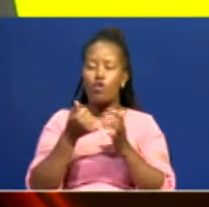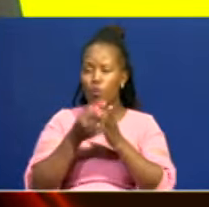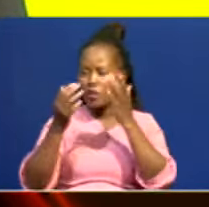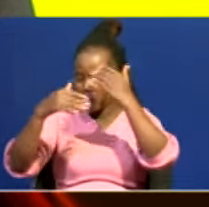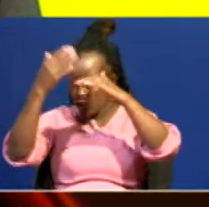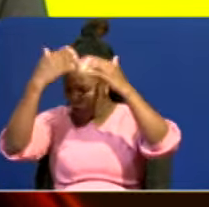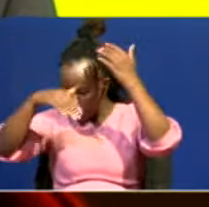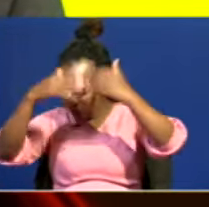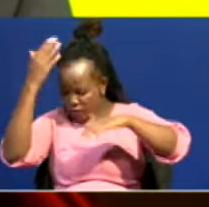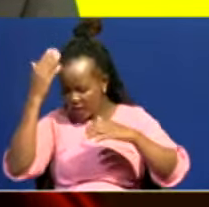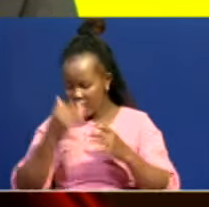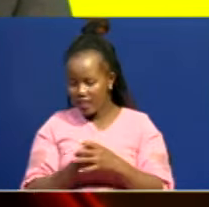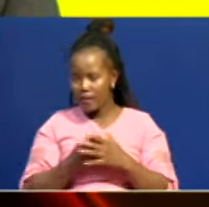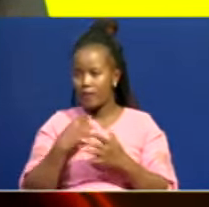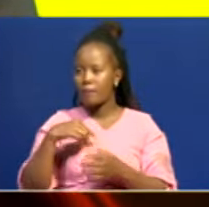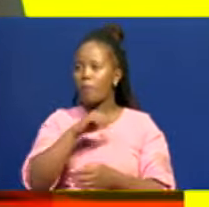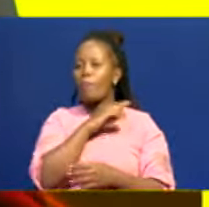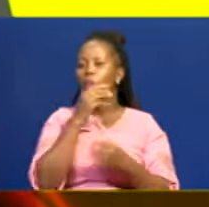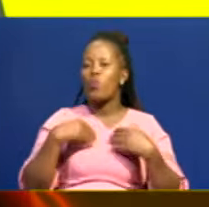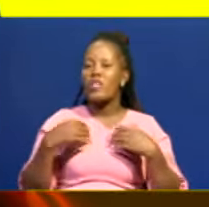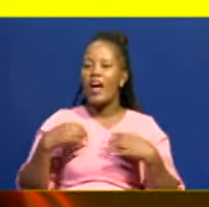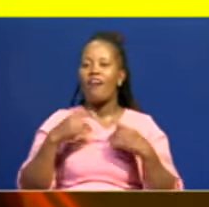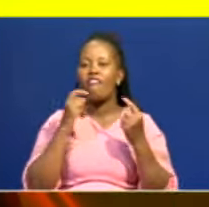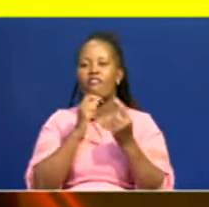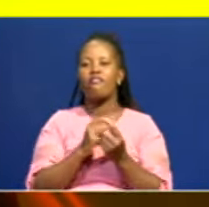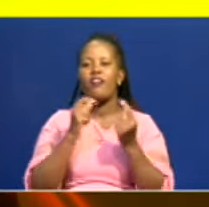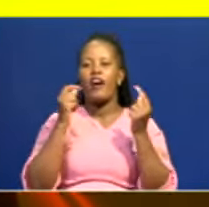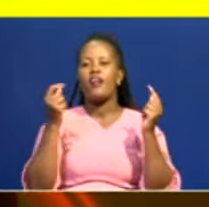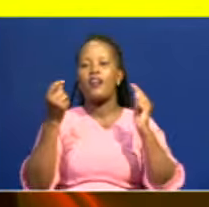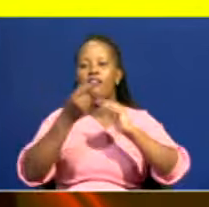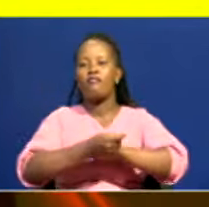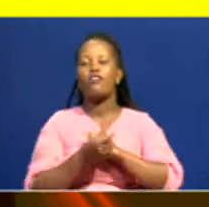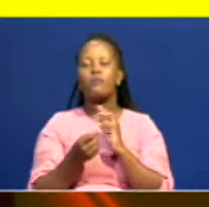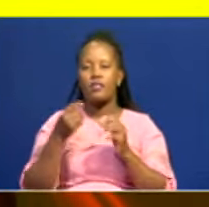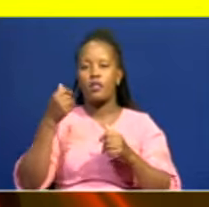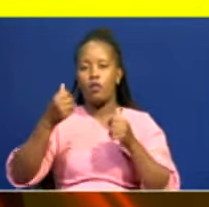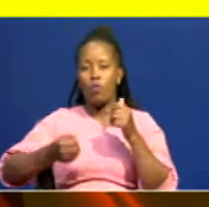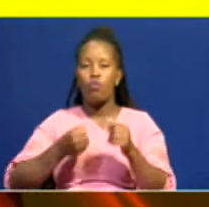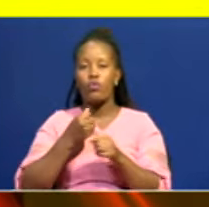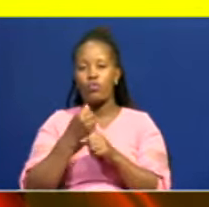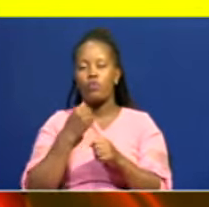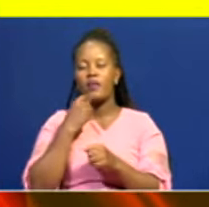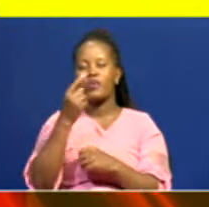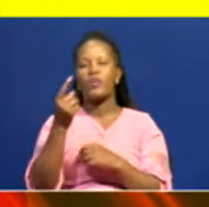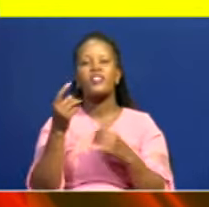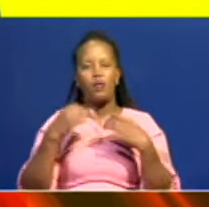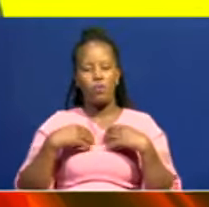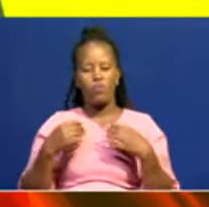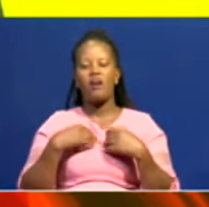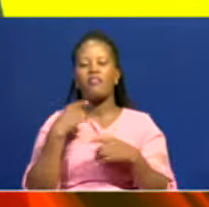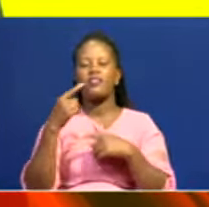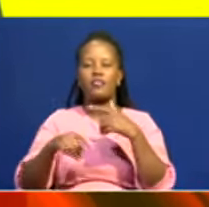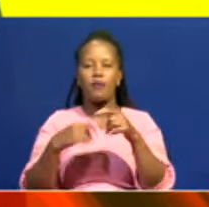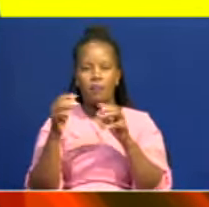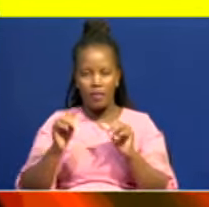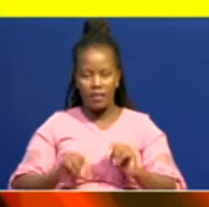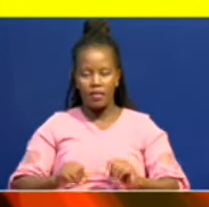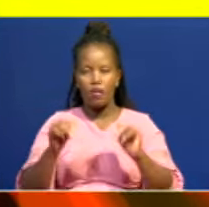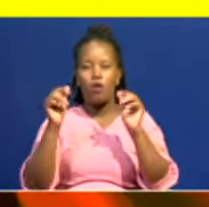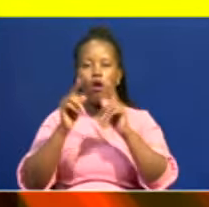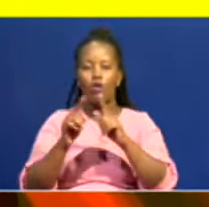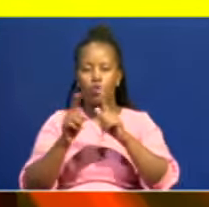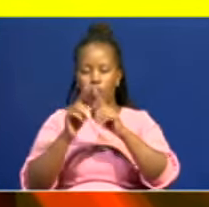we have come up with reforms which will ensure stability and also that our universities